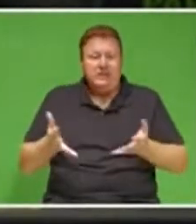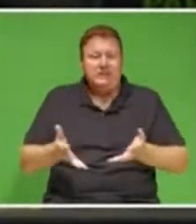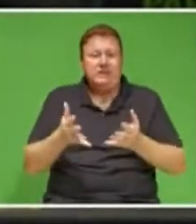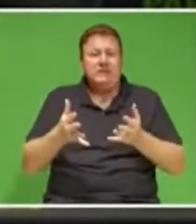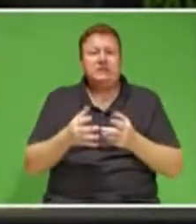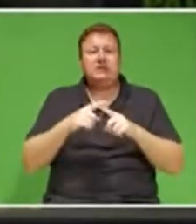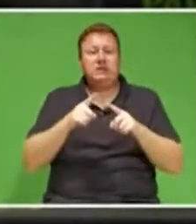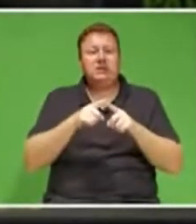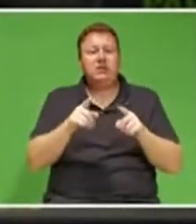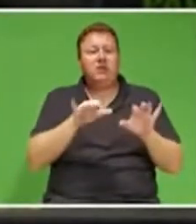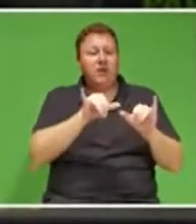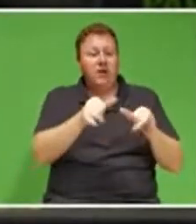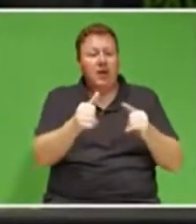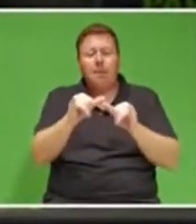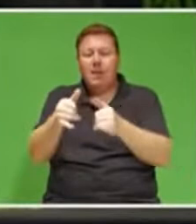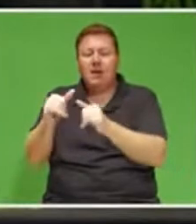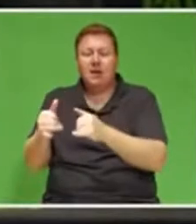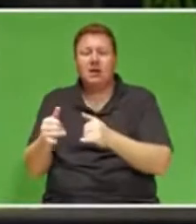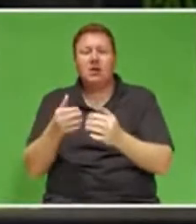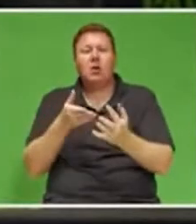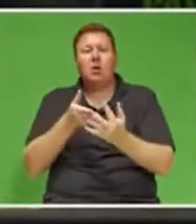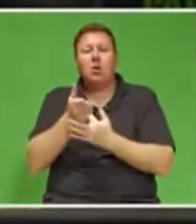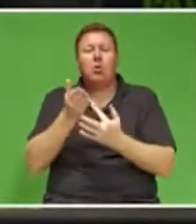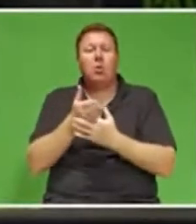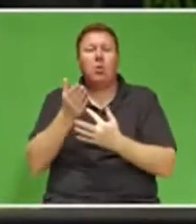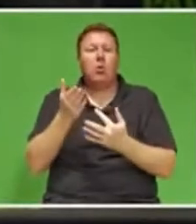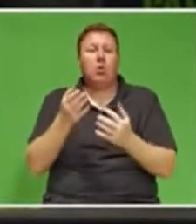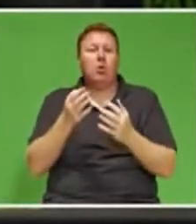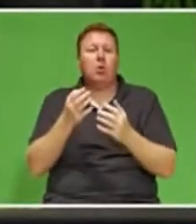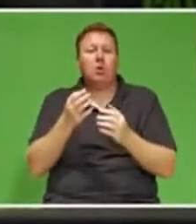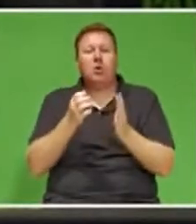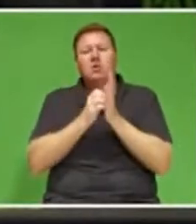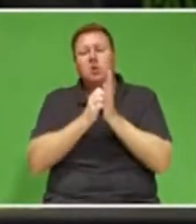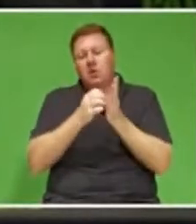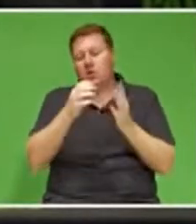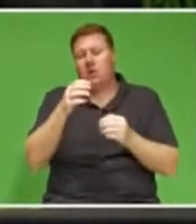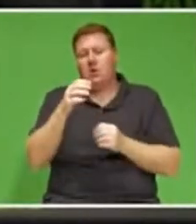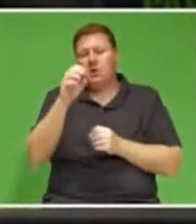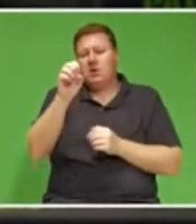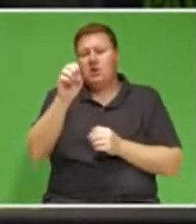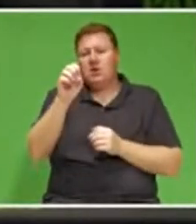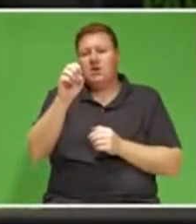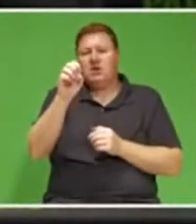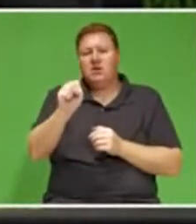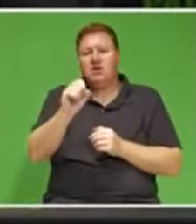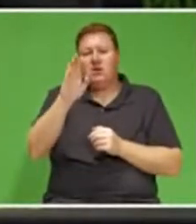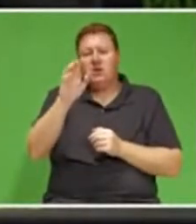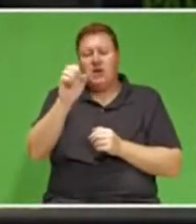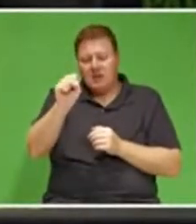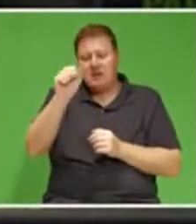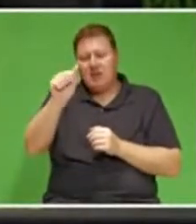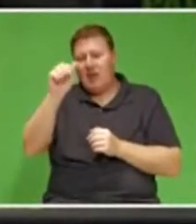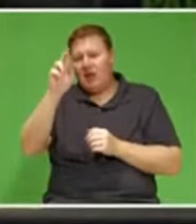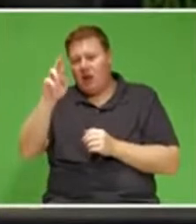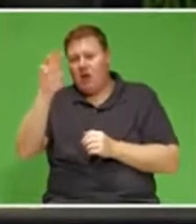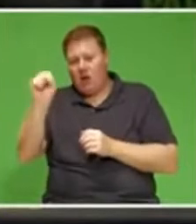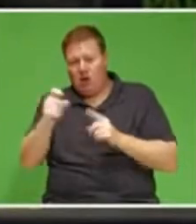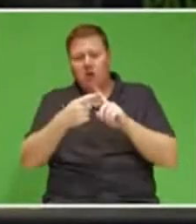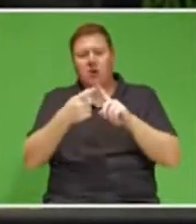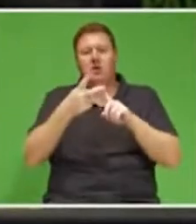like the South African Revenue Service, the National Prosecuting Authority, the Special